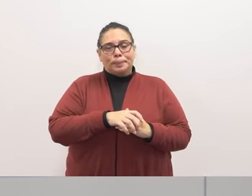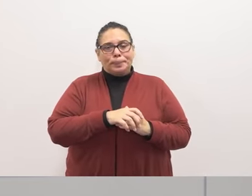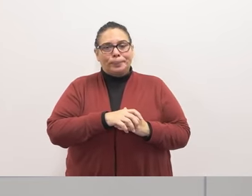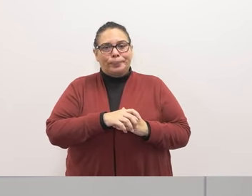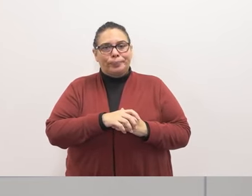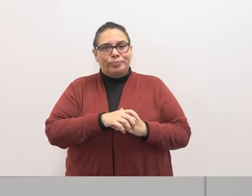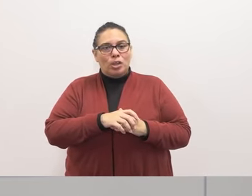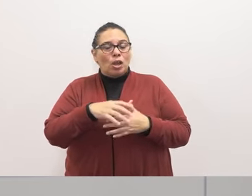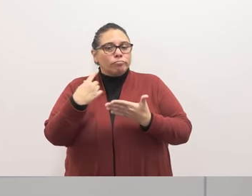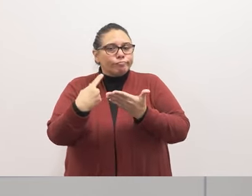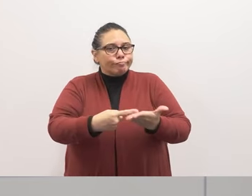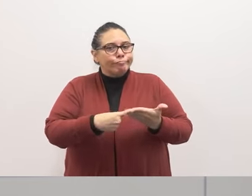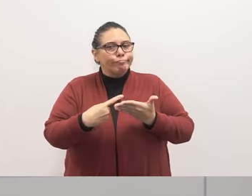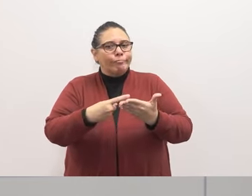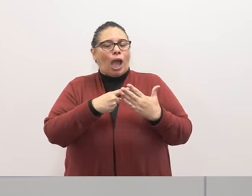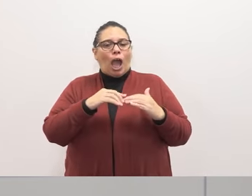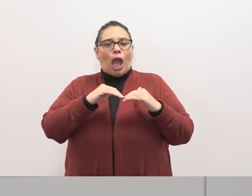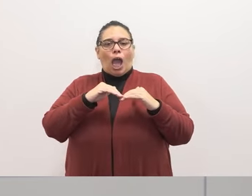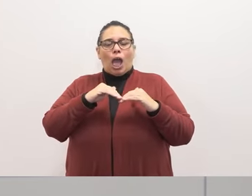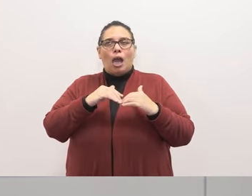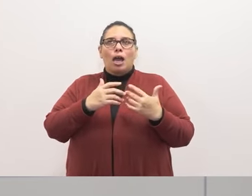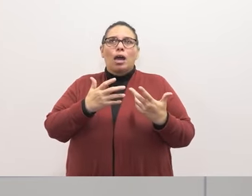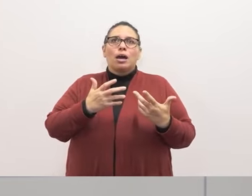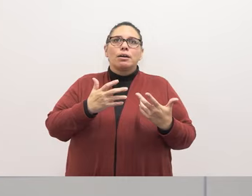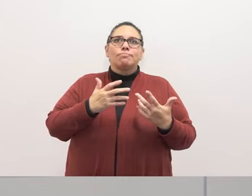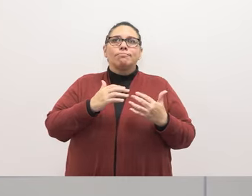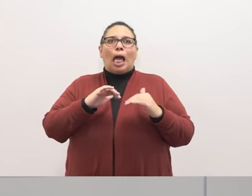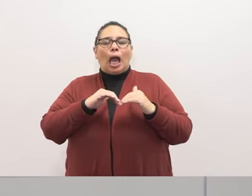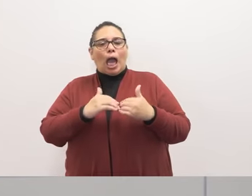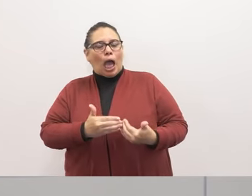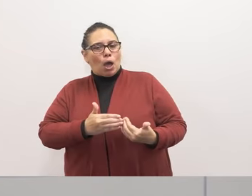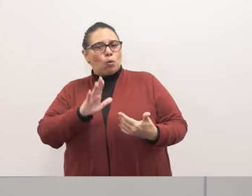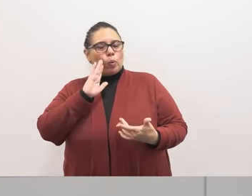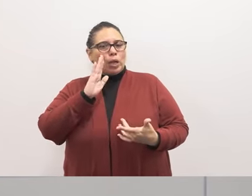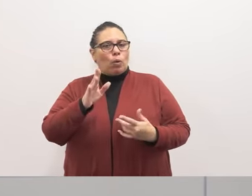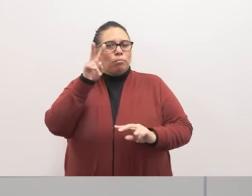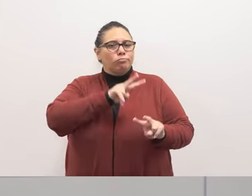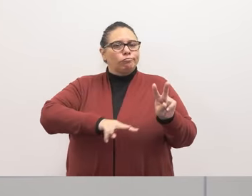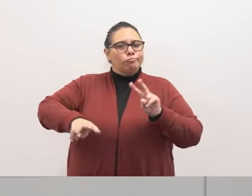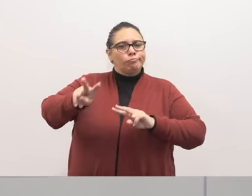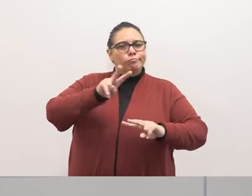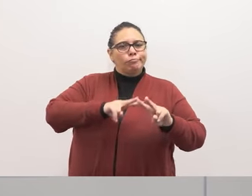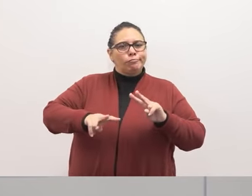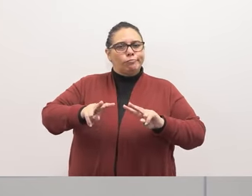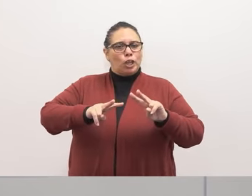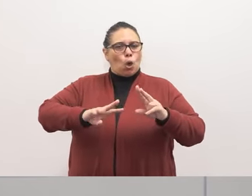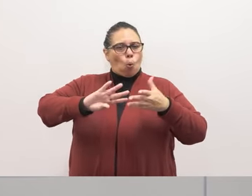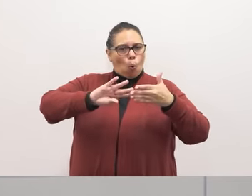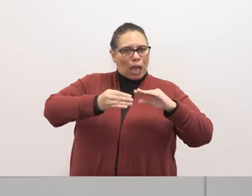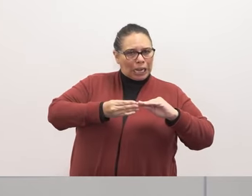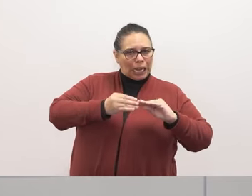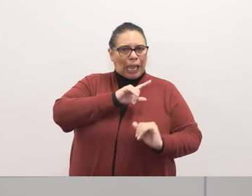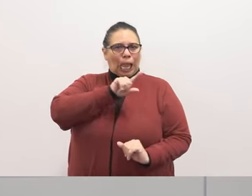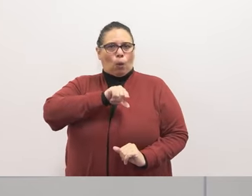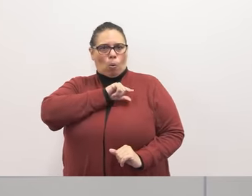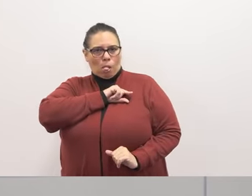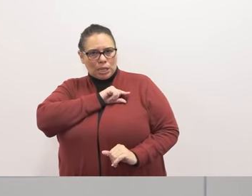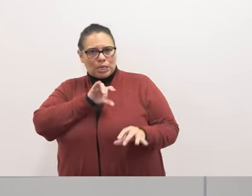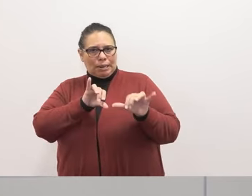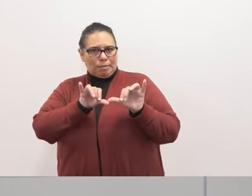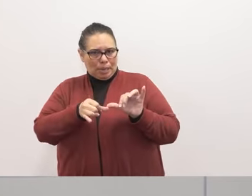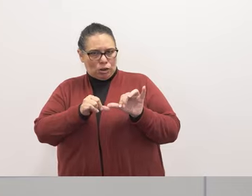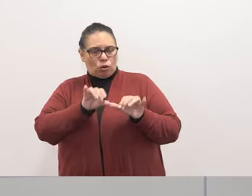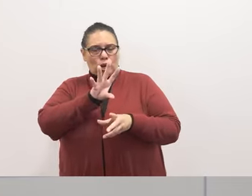We talked about how we'll, we talked about how we'll look at both quantitative and qualitative measures,